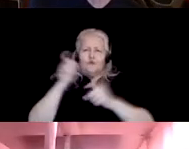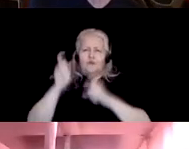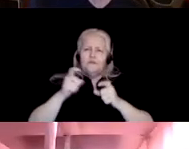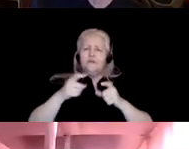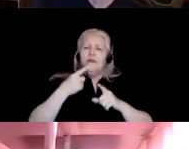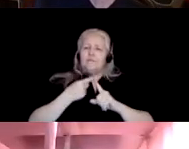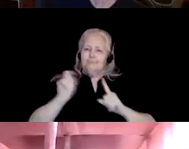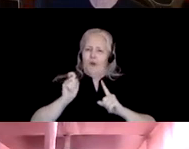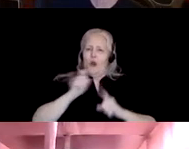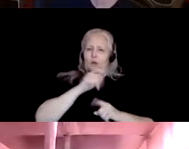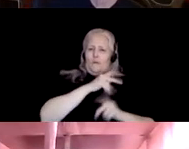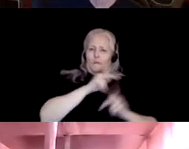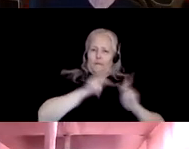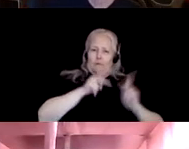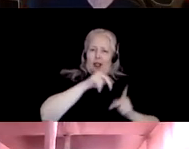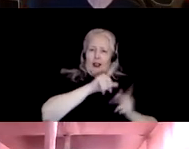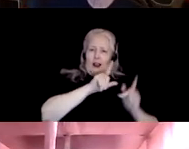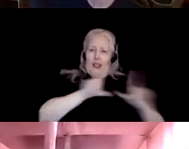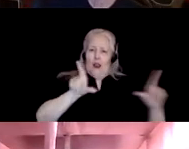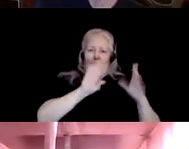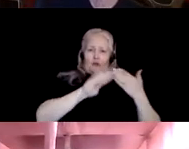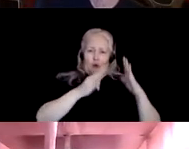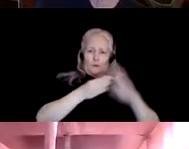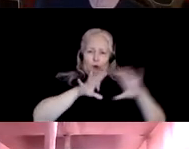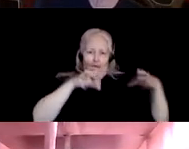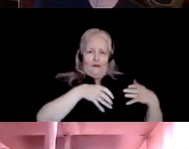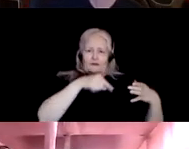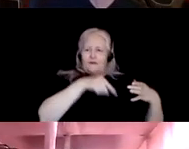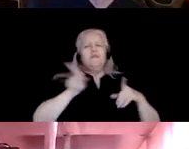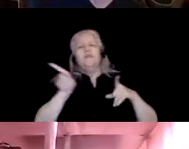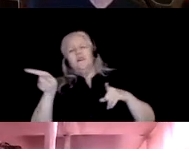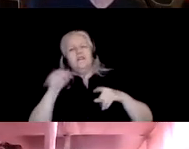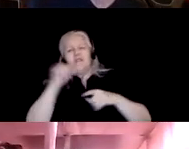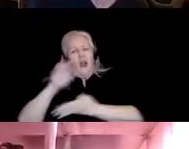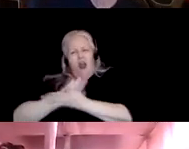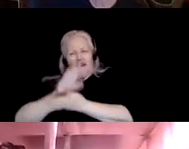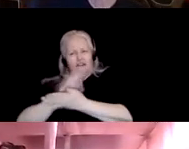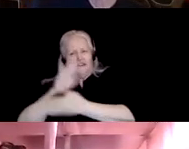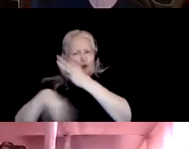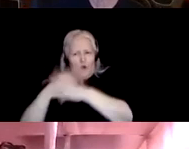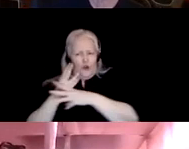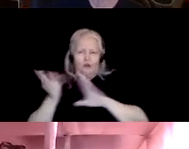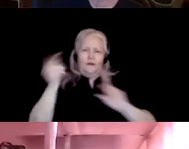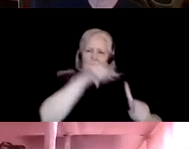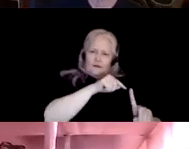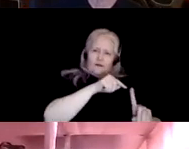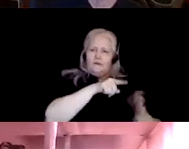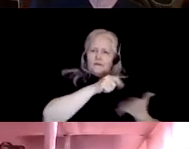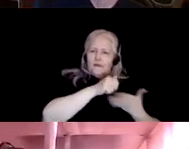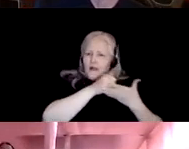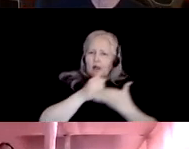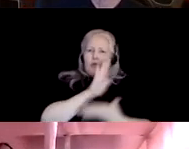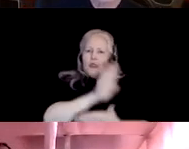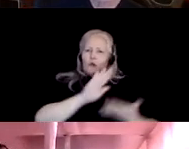communities, typically outside the academic sphere of professional linguists, make for the benefit of their community's language.